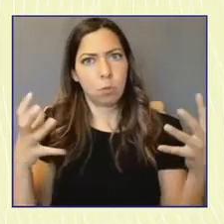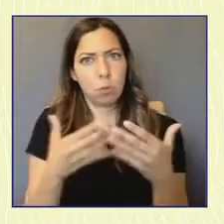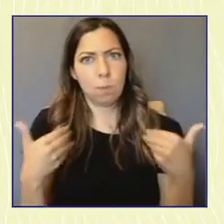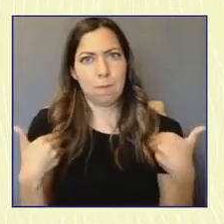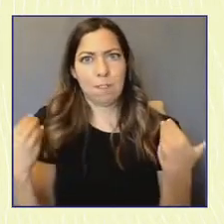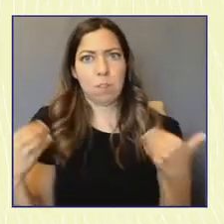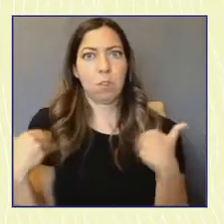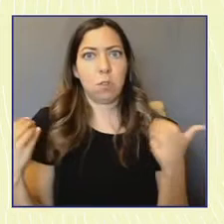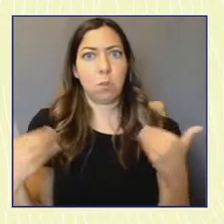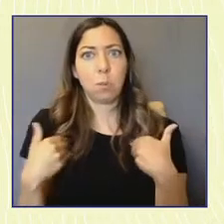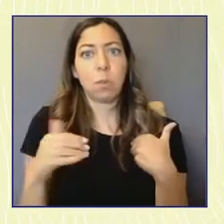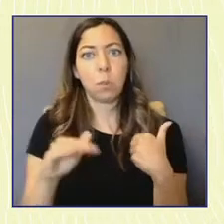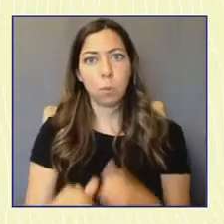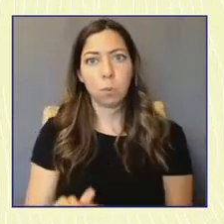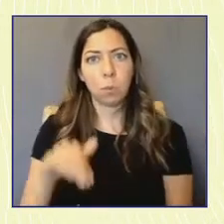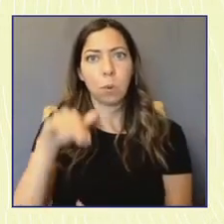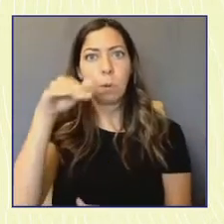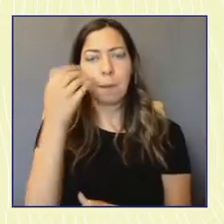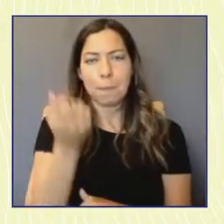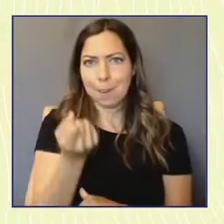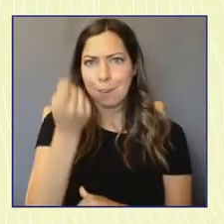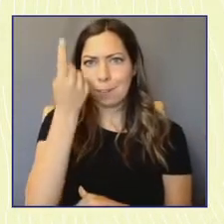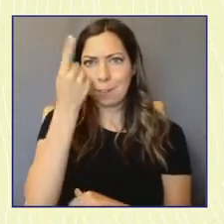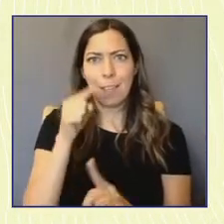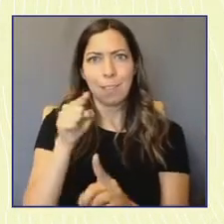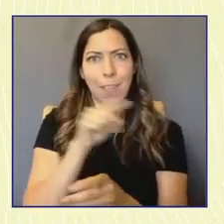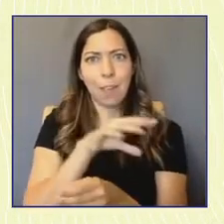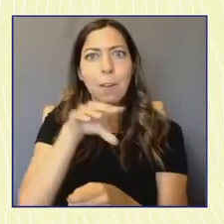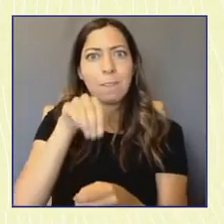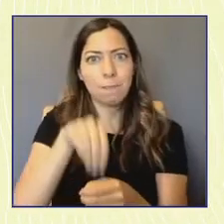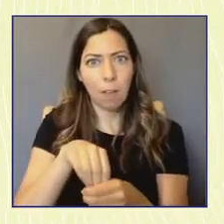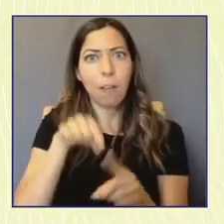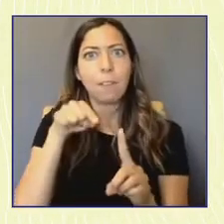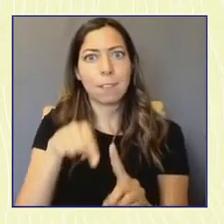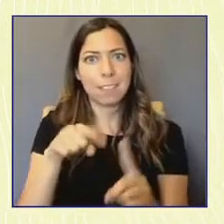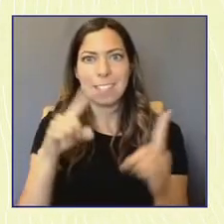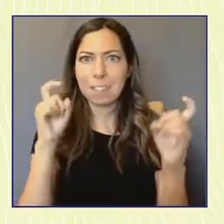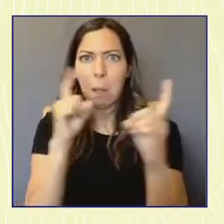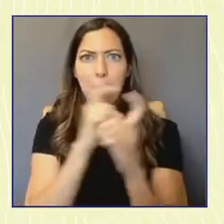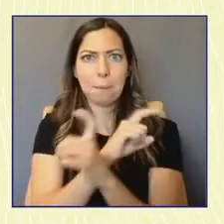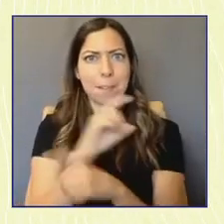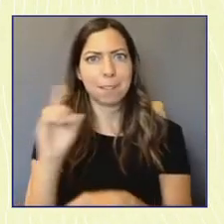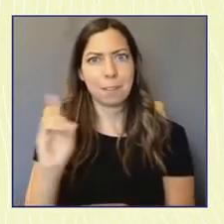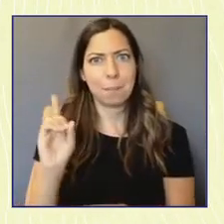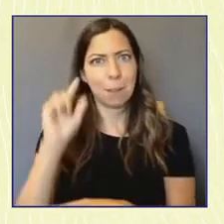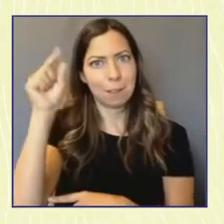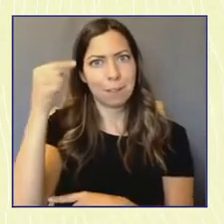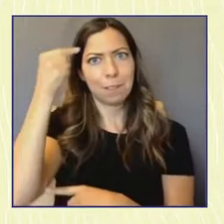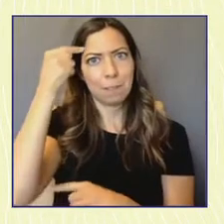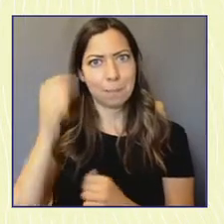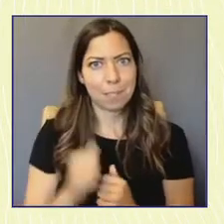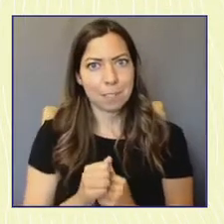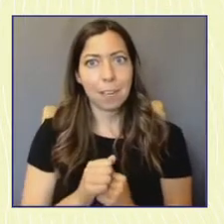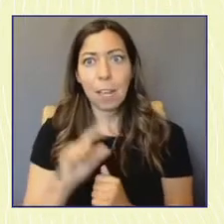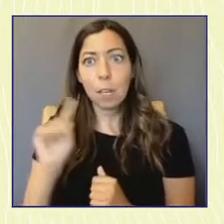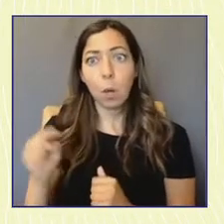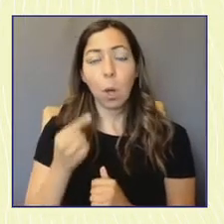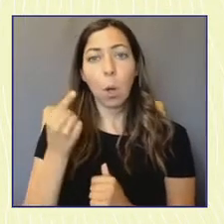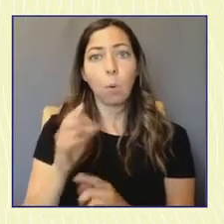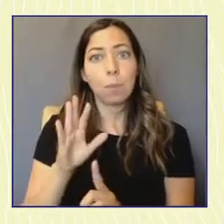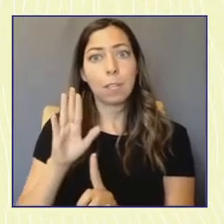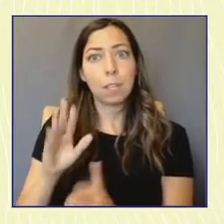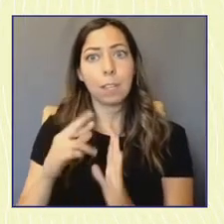up understanding the role that they play in this beautifully complex democracy and not only the role that they play, but most importantly,